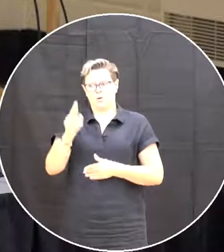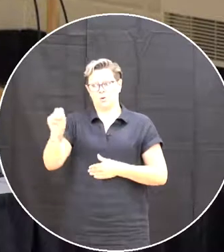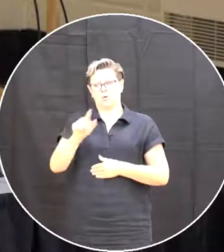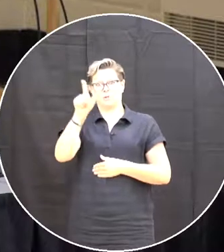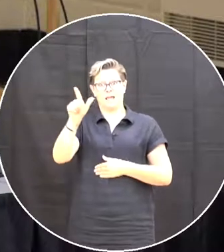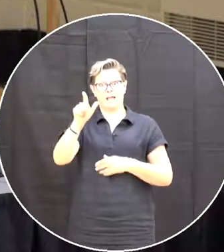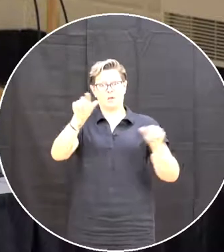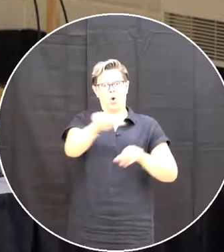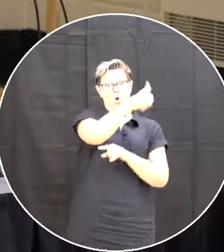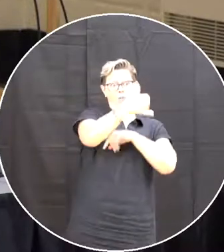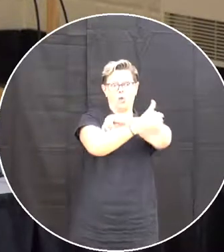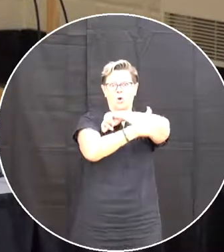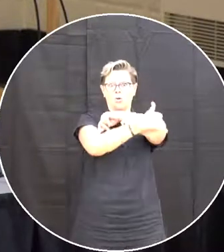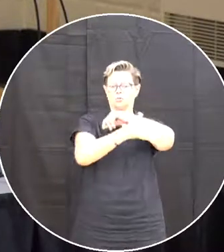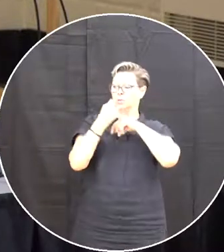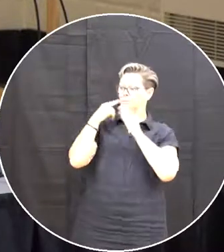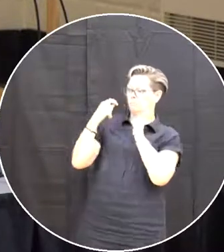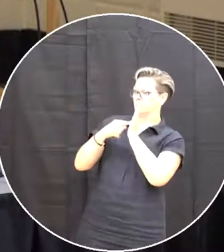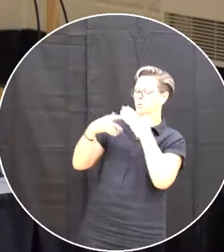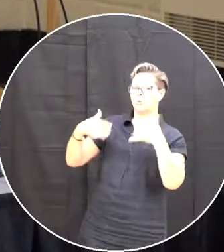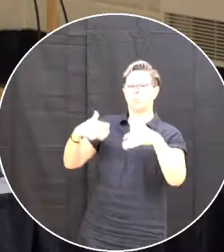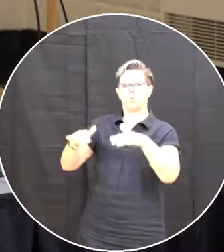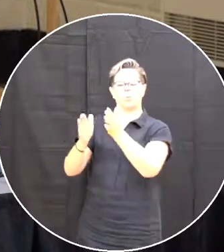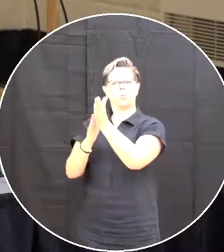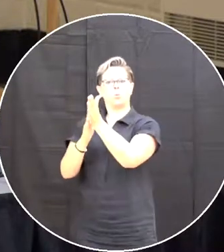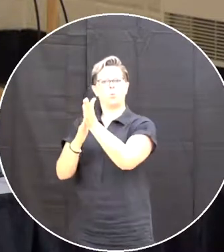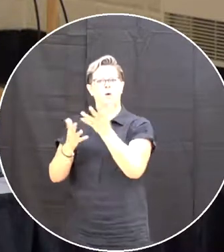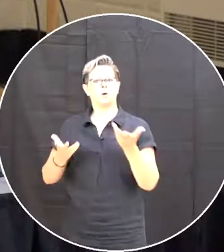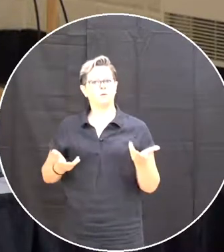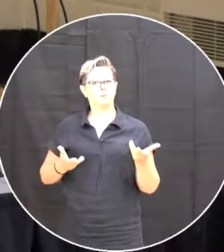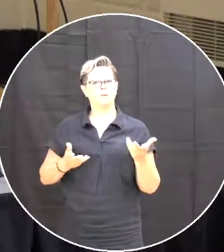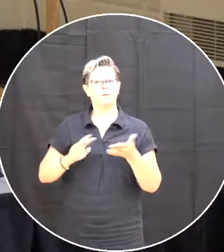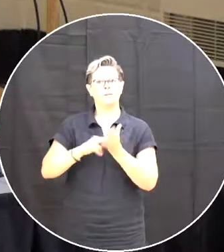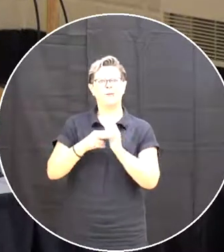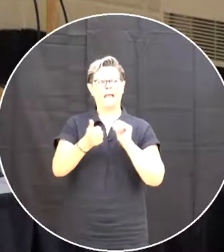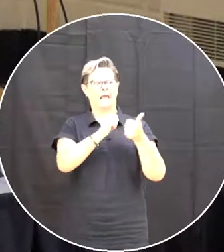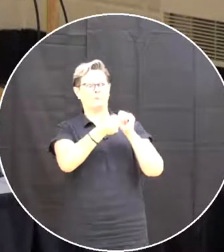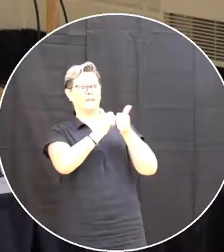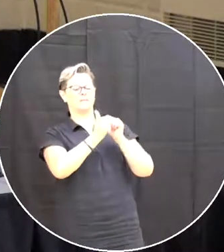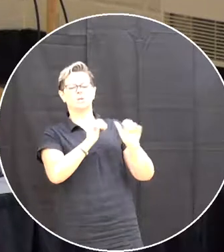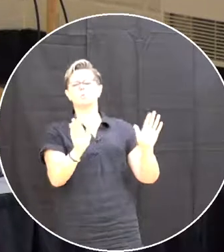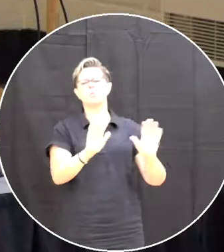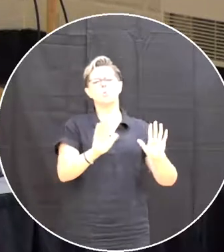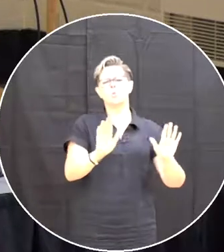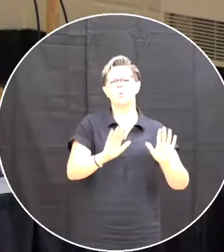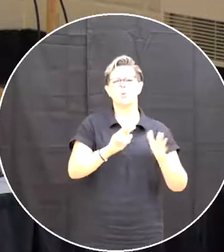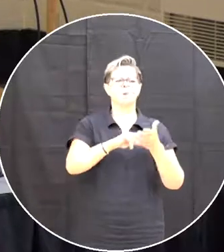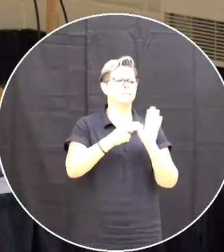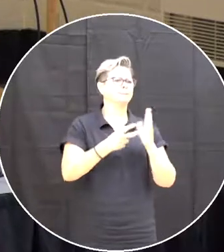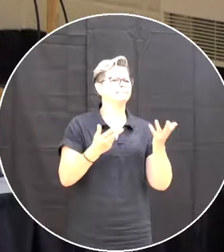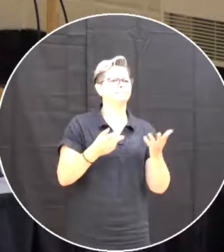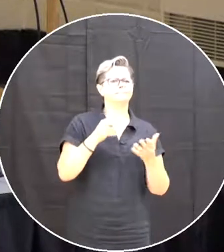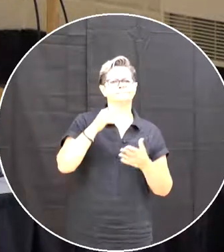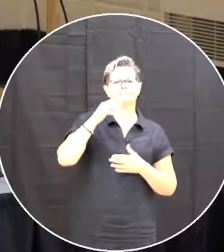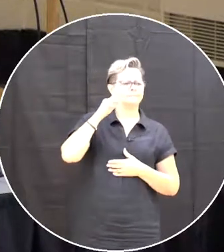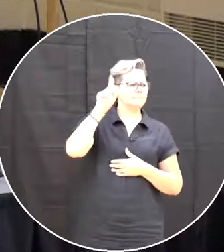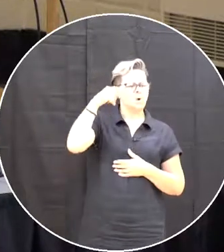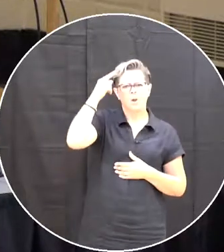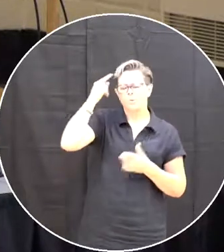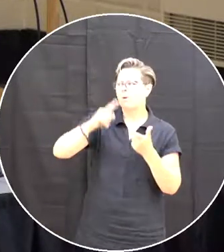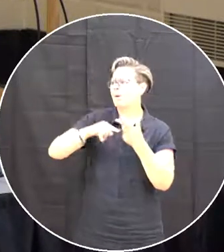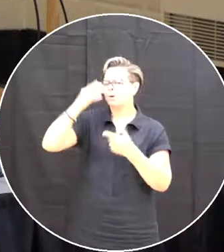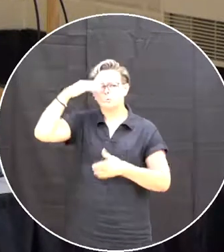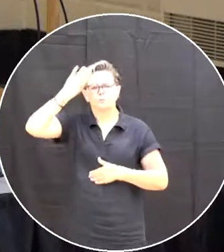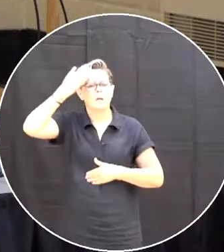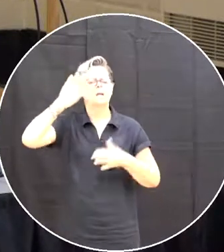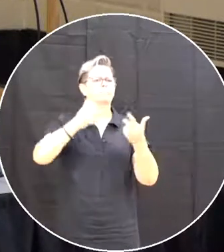proud of it But it's not a competition We're also taking things from Ottawa Or Australia Uh We've been in numerous